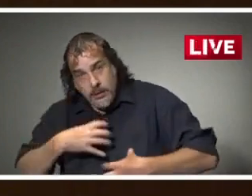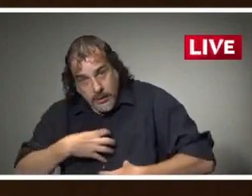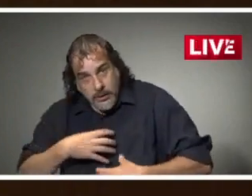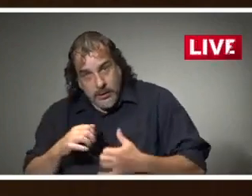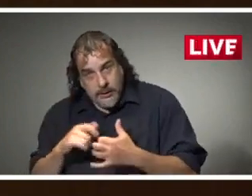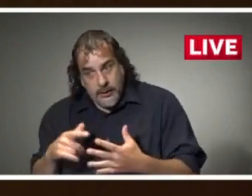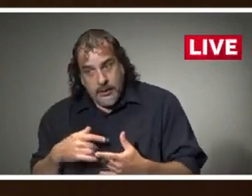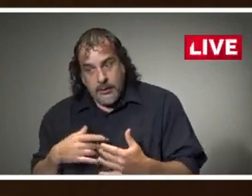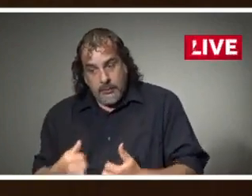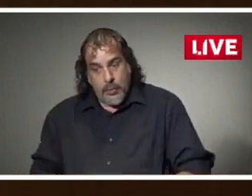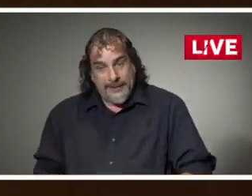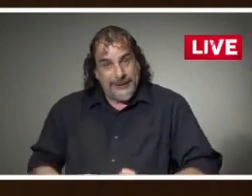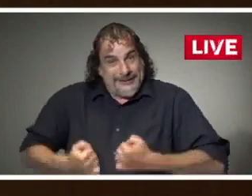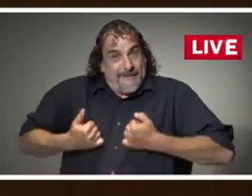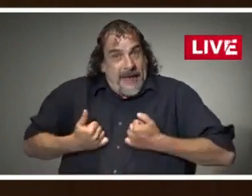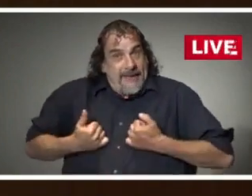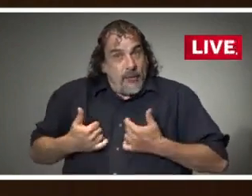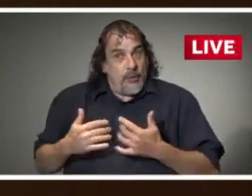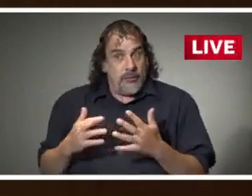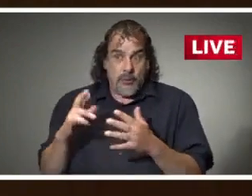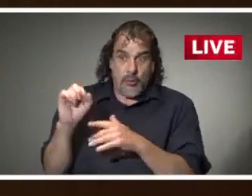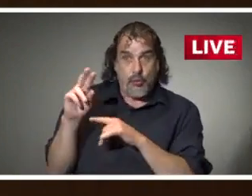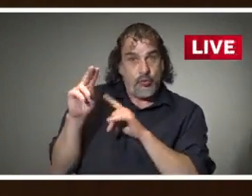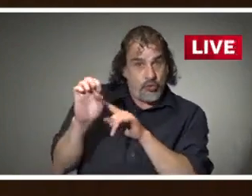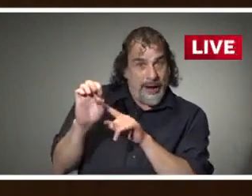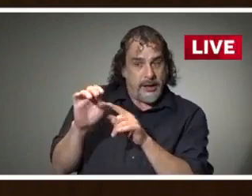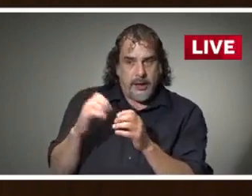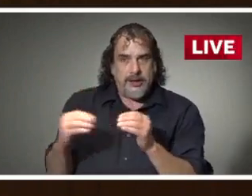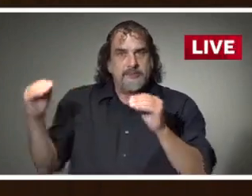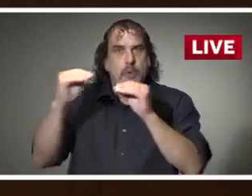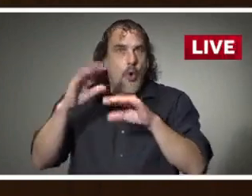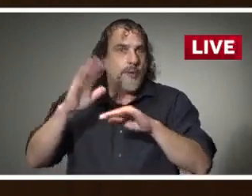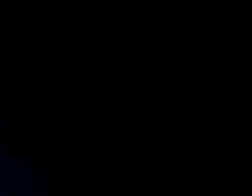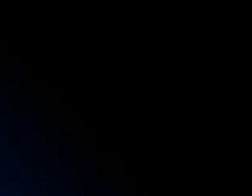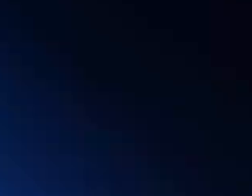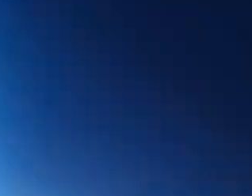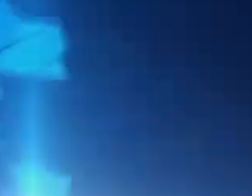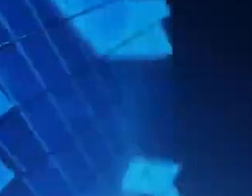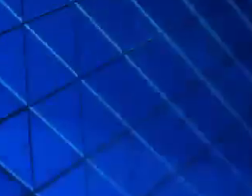support survivorship is seeing seems to be more the norm than the exception.